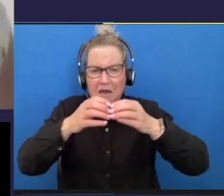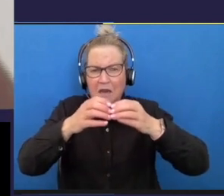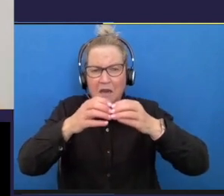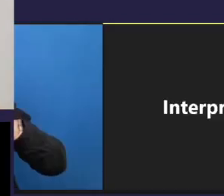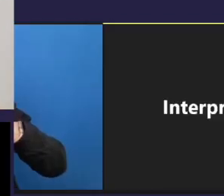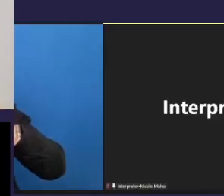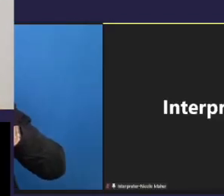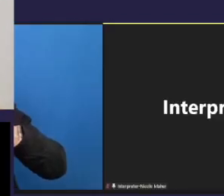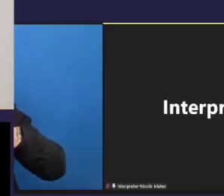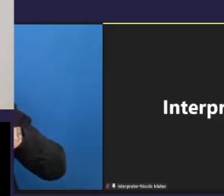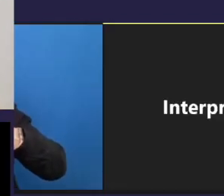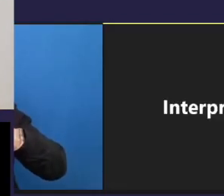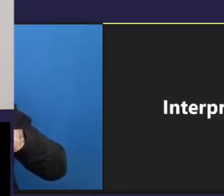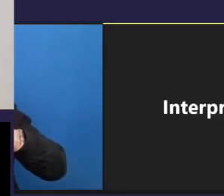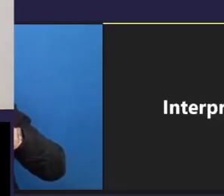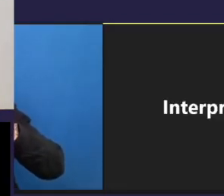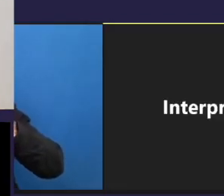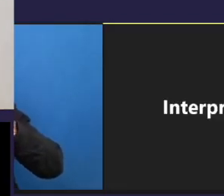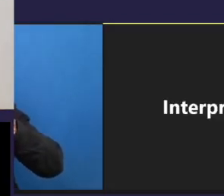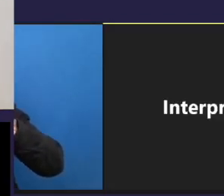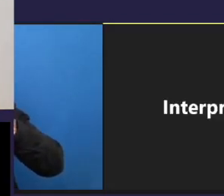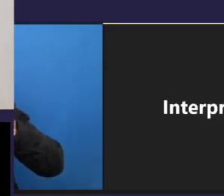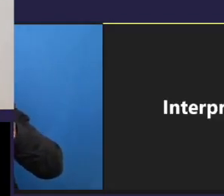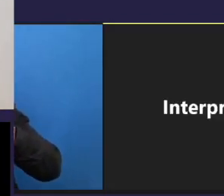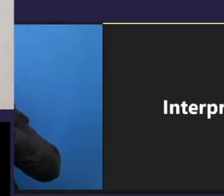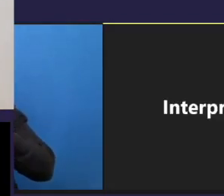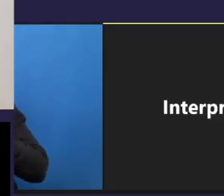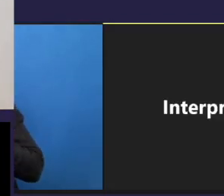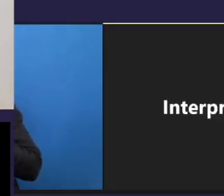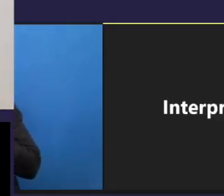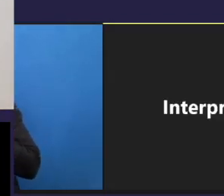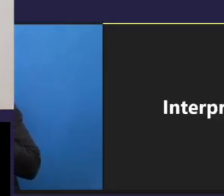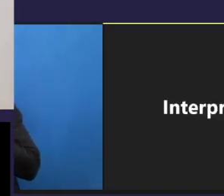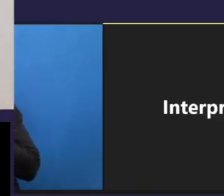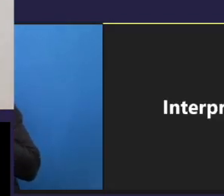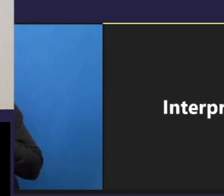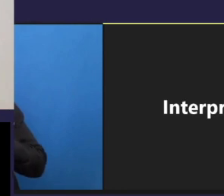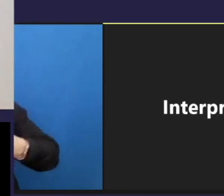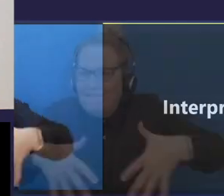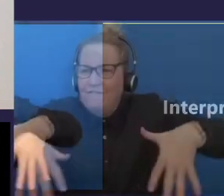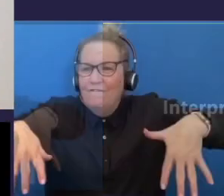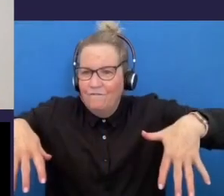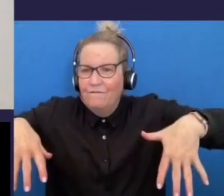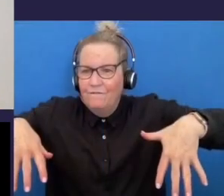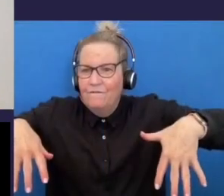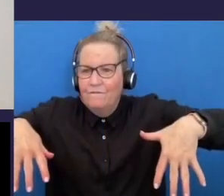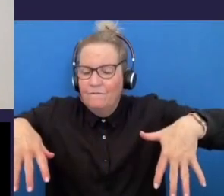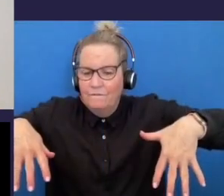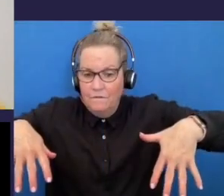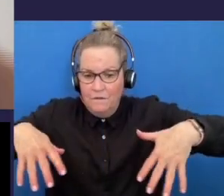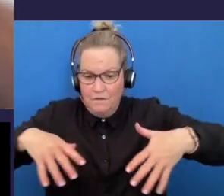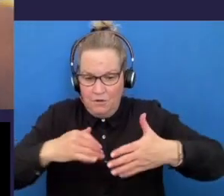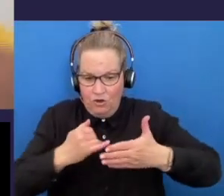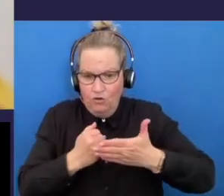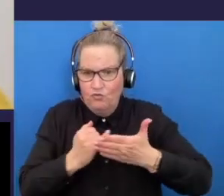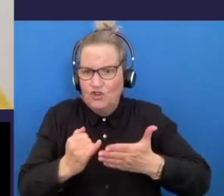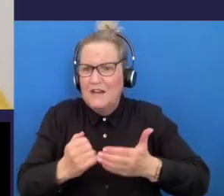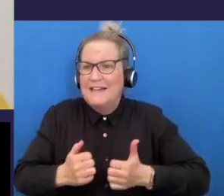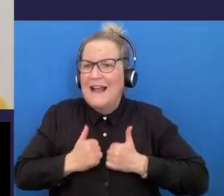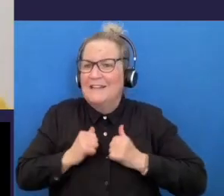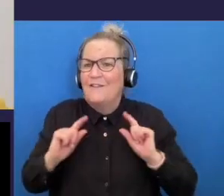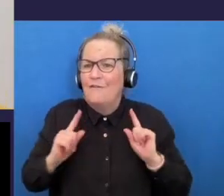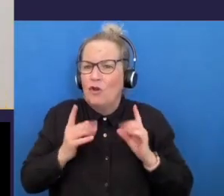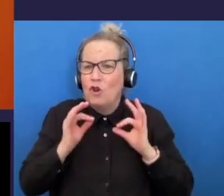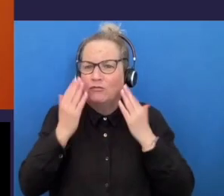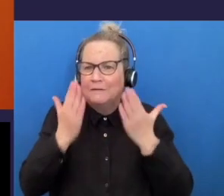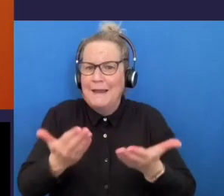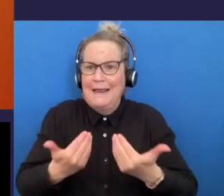send it back down we actually come back through ourselves as the trunk of that tree disrespect and reject ourselves first before we pass it